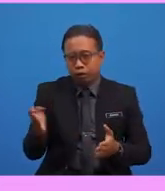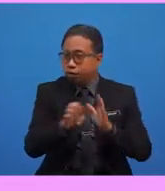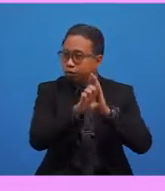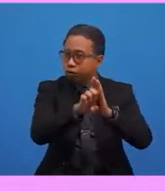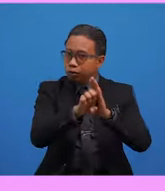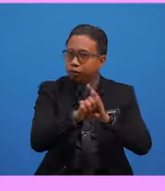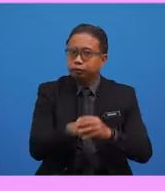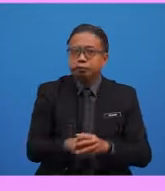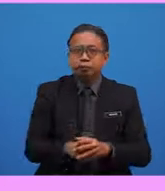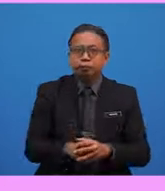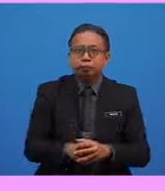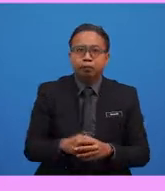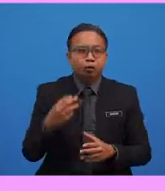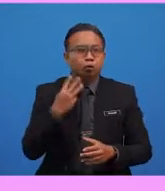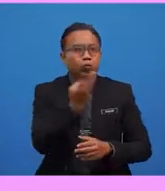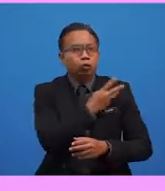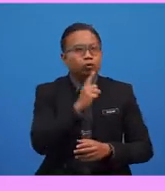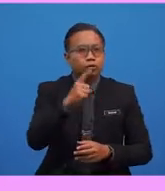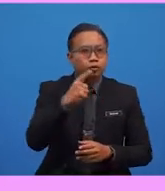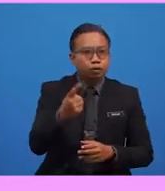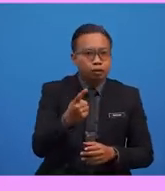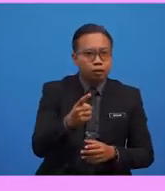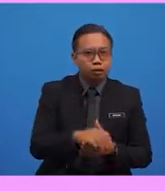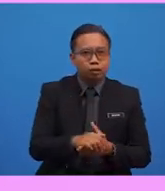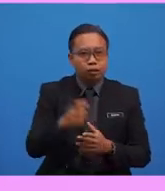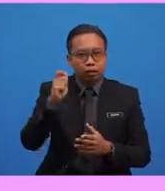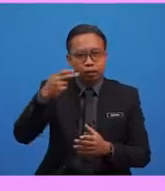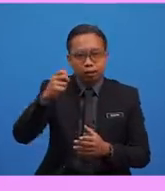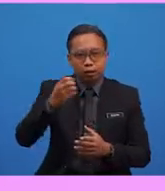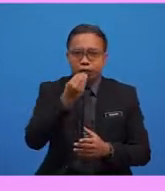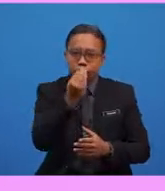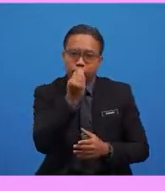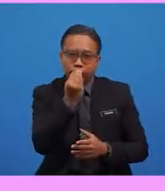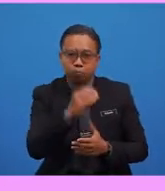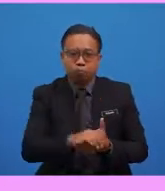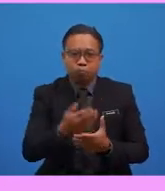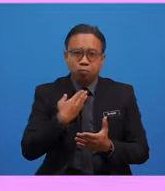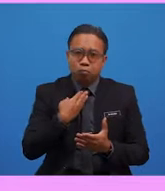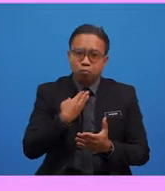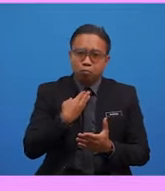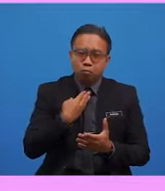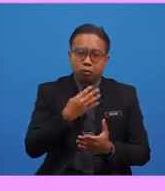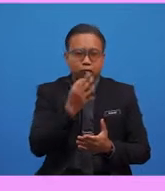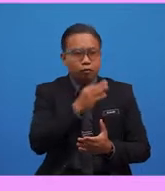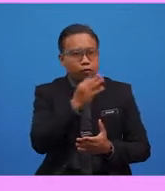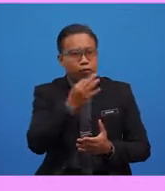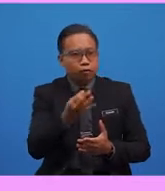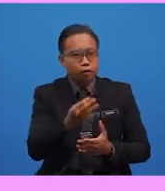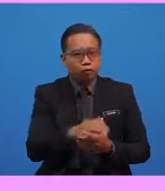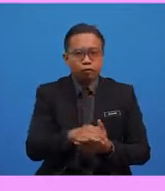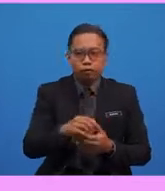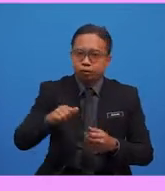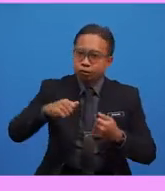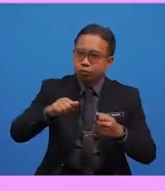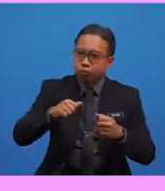generally, we say, Thai food is delicious. My favourite sport is tennis. I often listen to